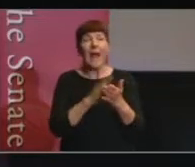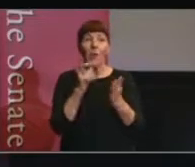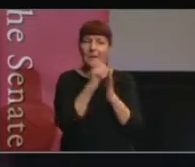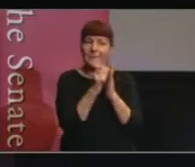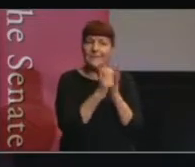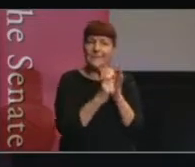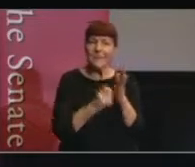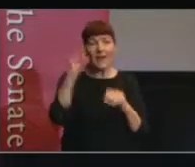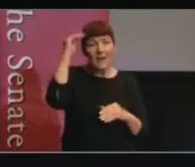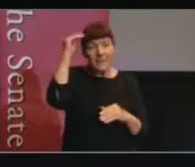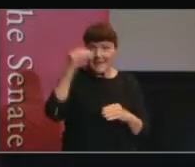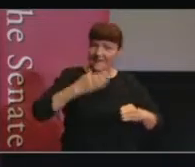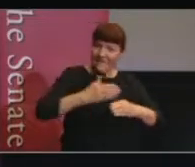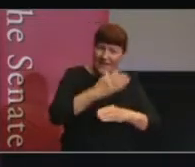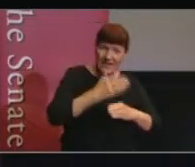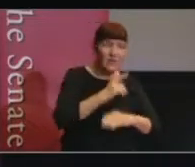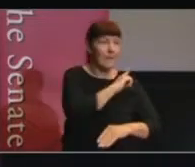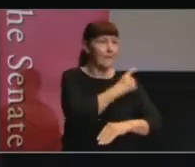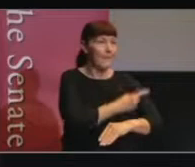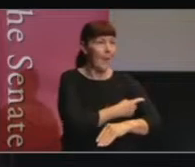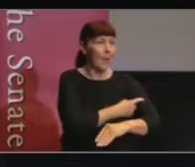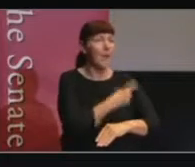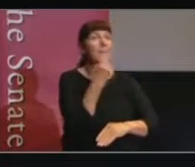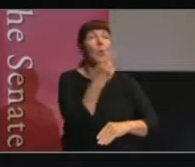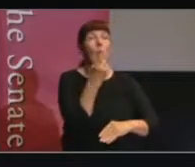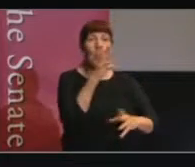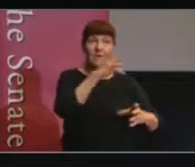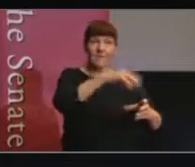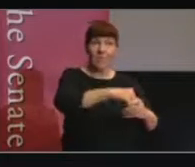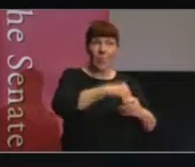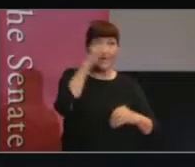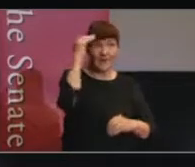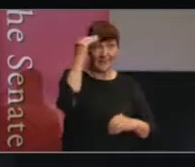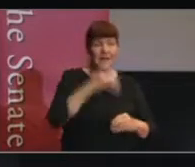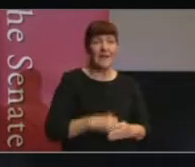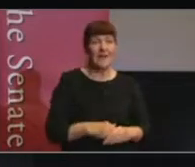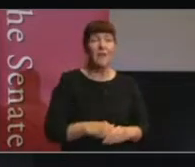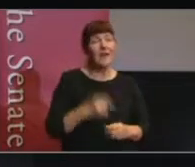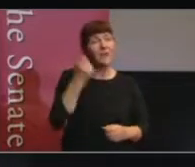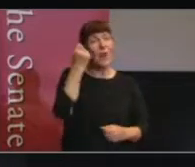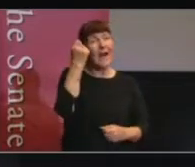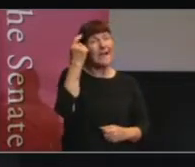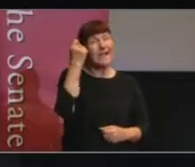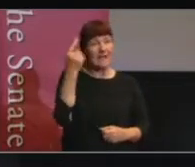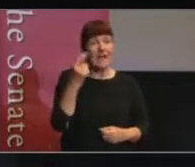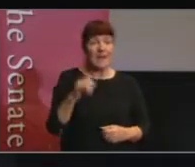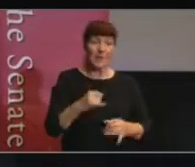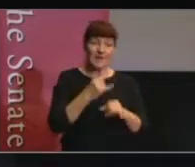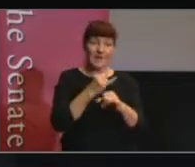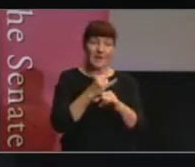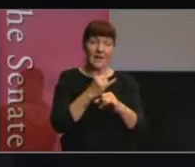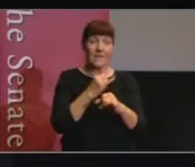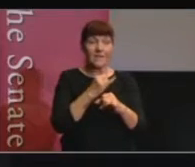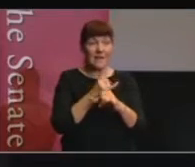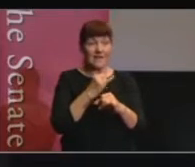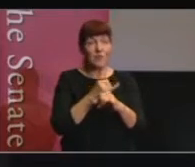powers has an impact on who participates. And we have to understand that institutional context if we're going